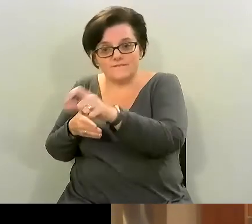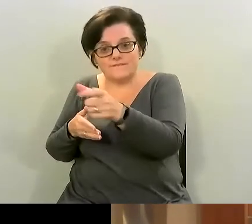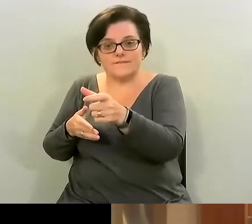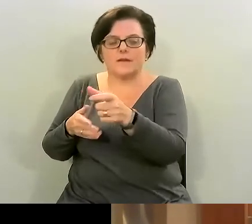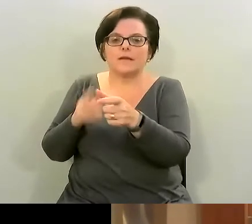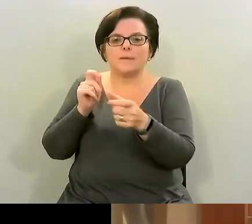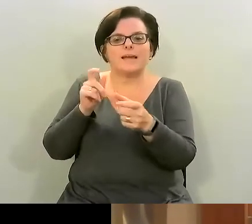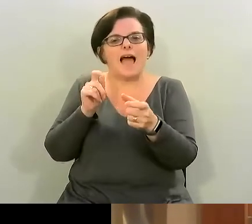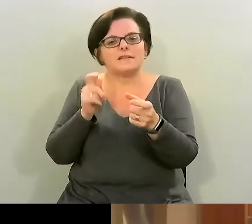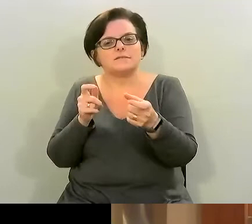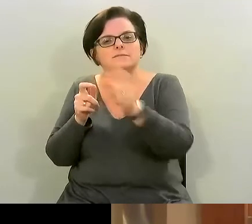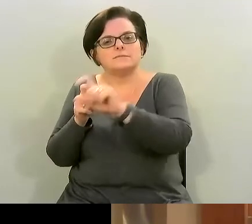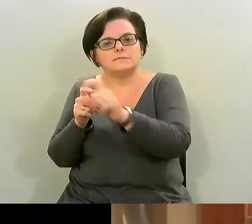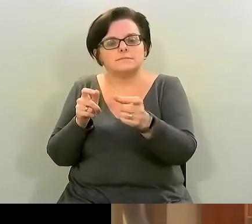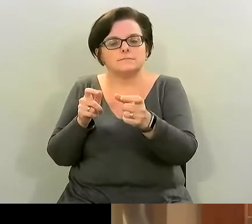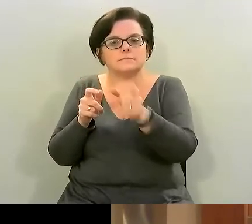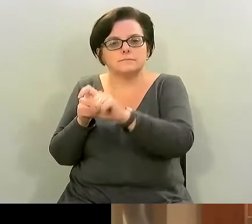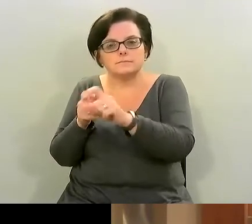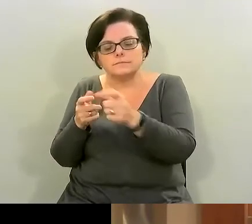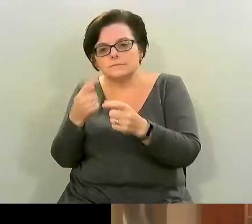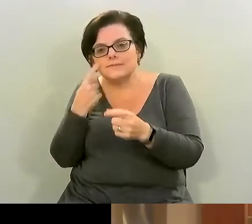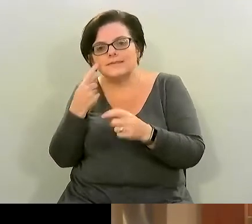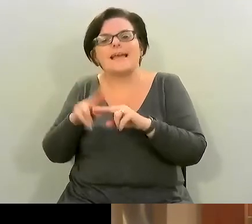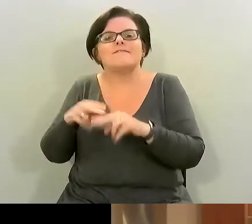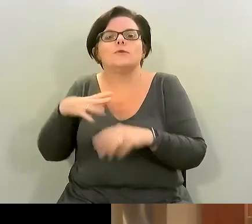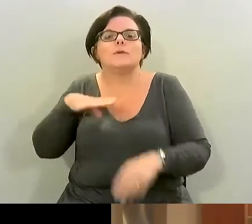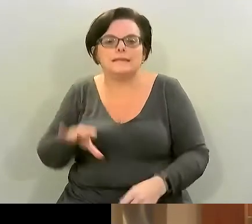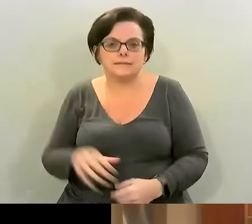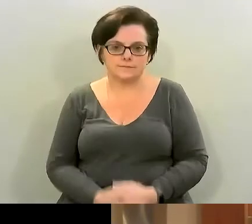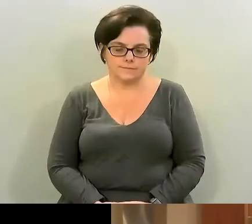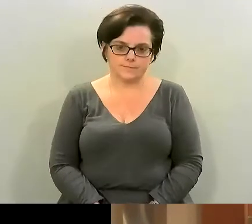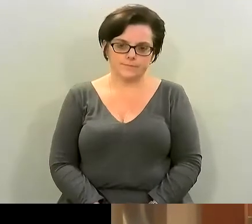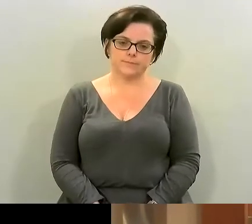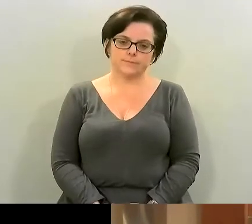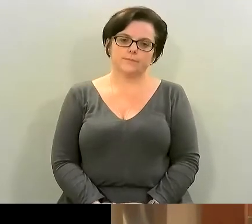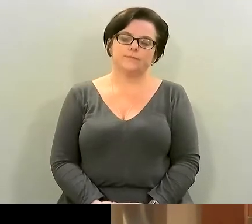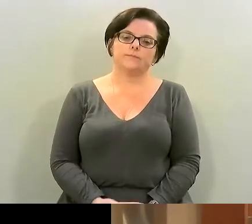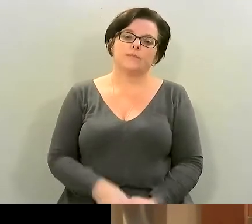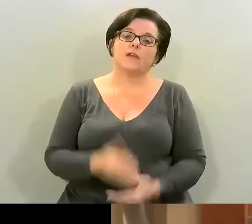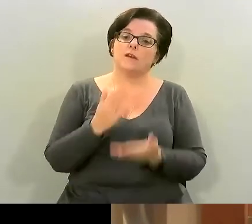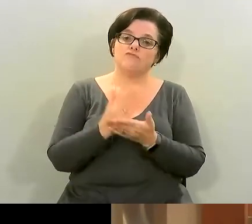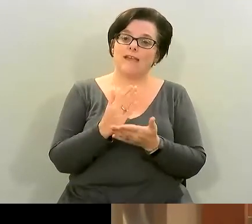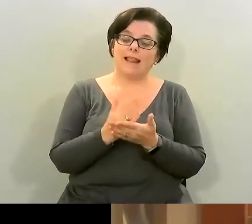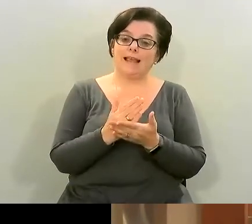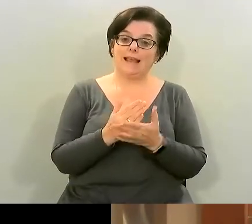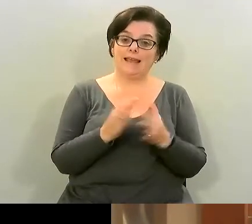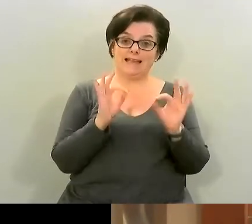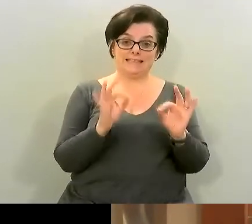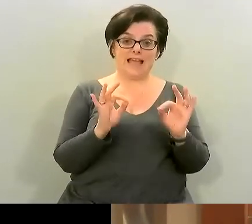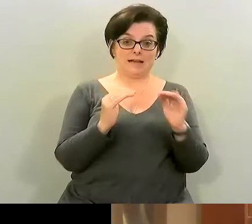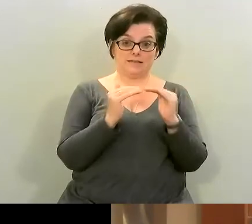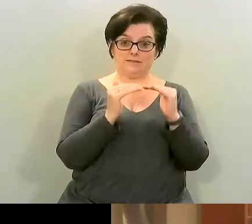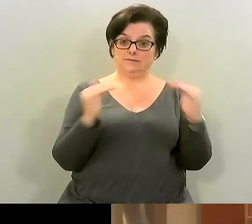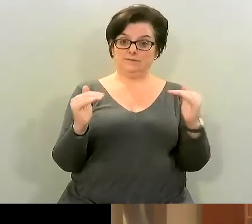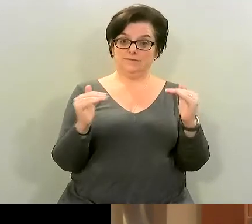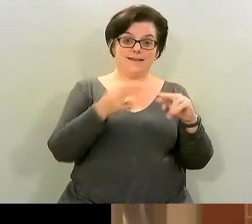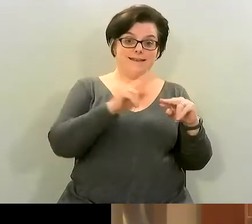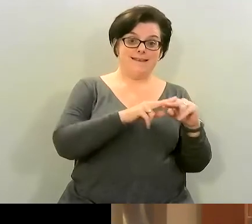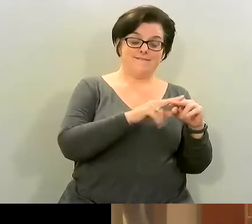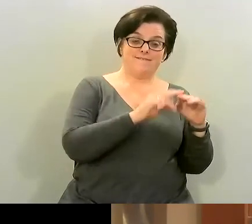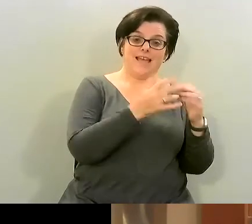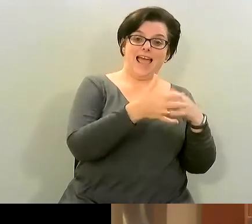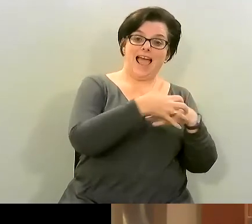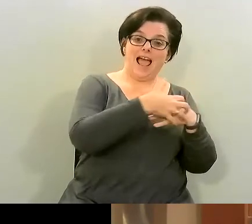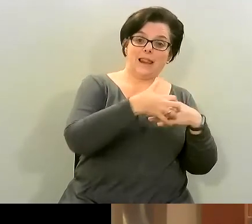olive oil in your blender if you need to you know there isn't an equivalent um if someone's allergic to